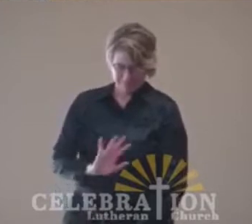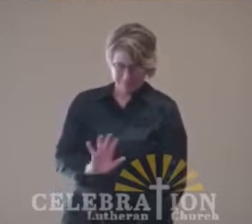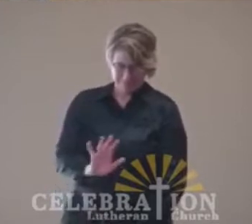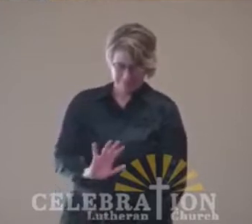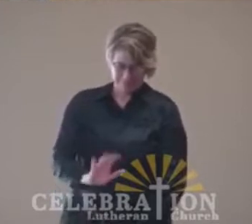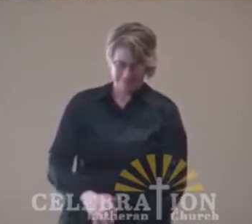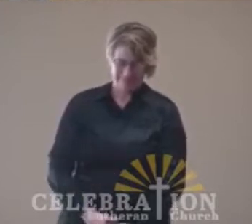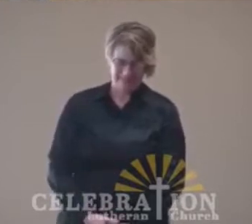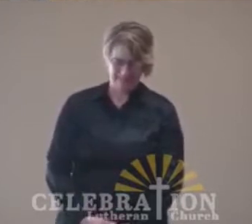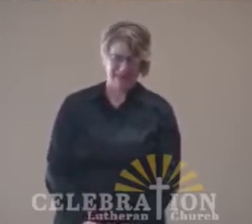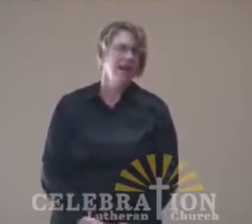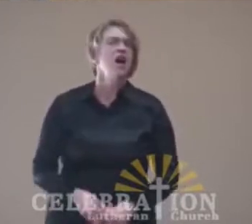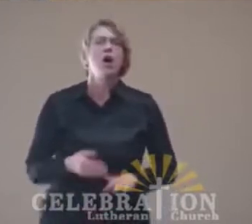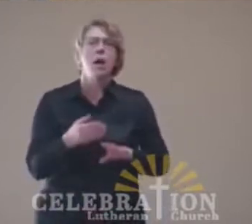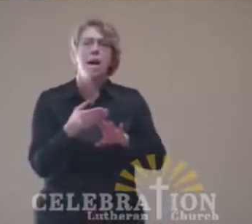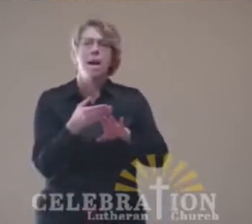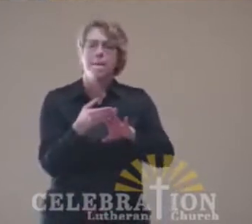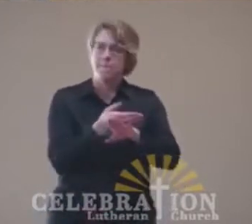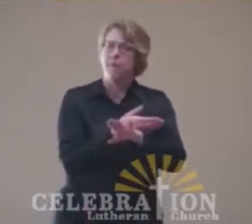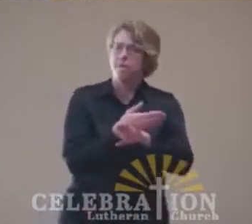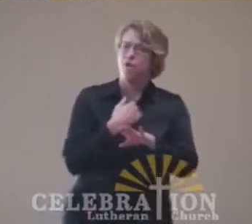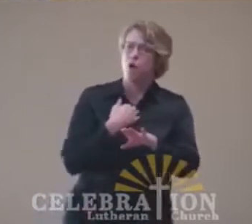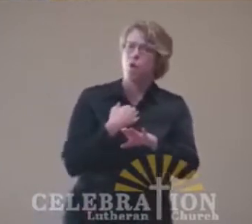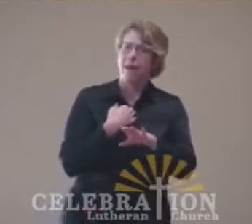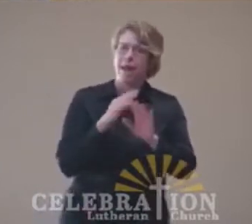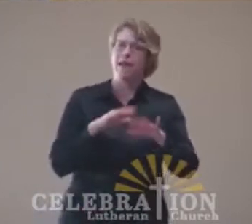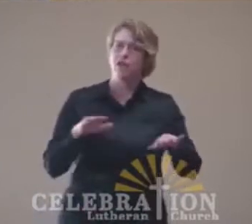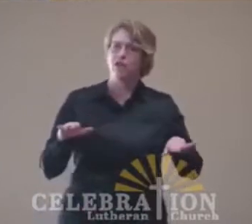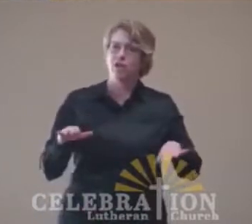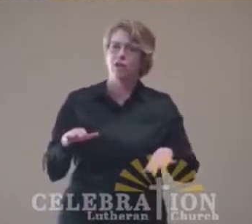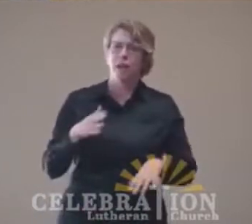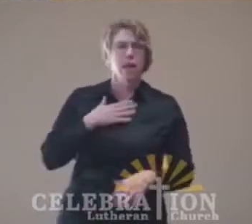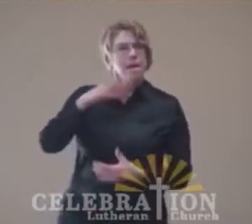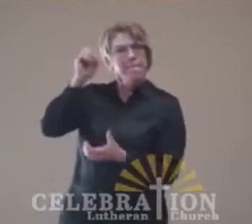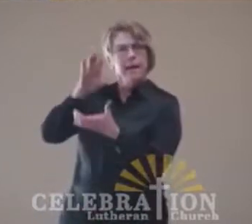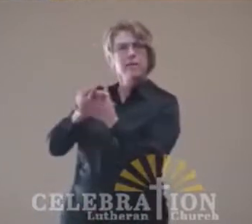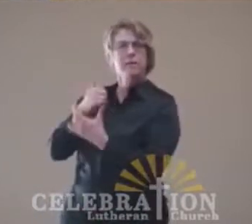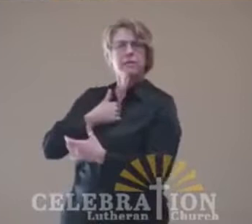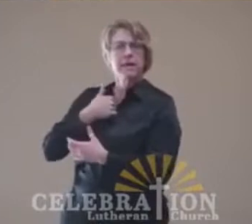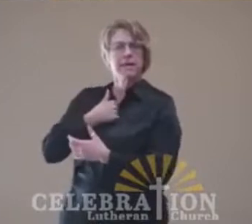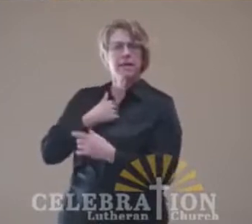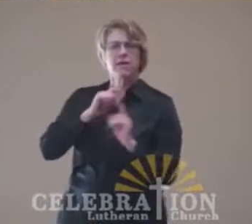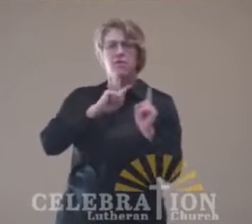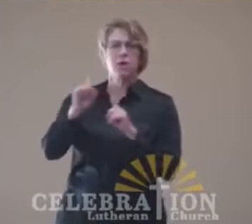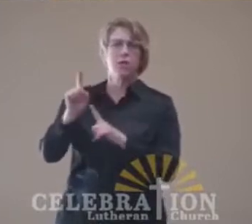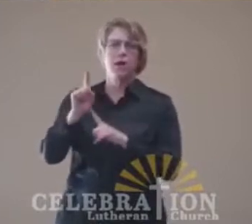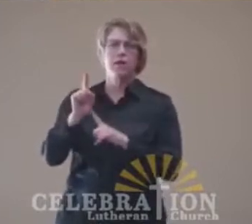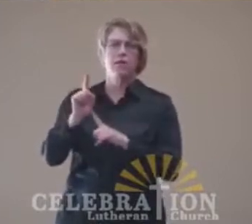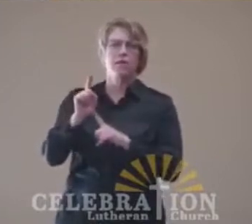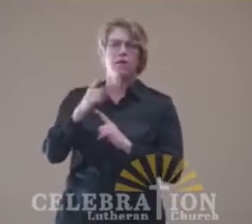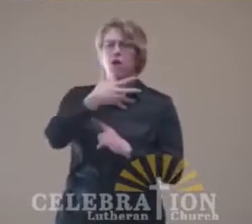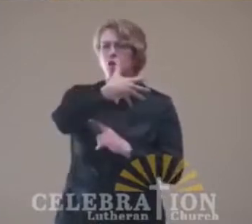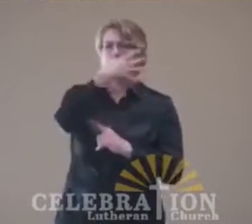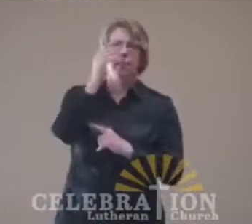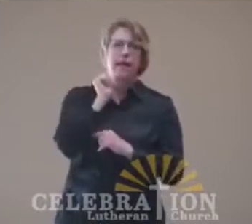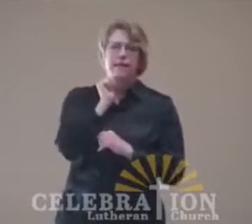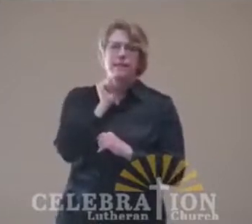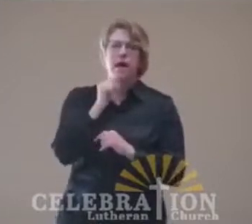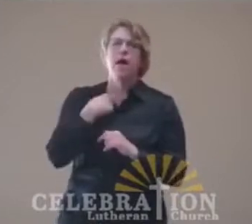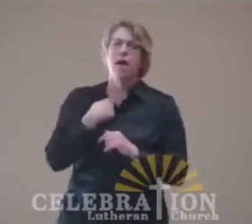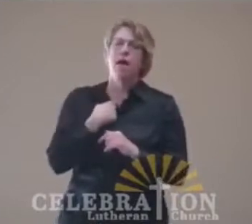Before we had children, Alan and I took a trip to Alaska, which included a couple of days in Denali National Park.